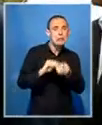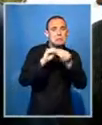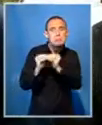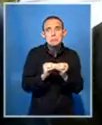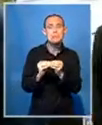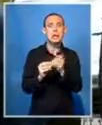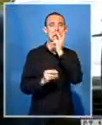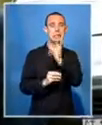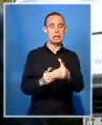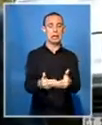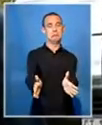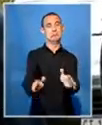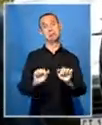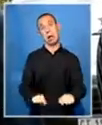Selotadai, SABC News, Mahiga.